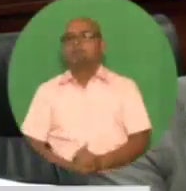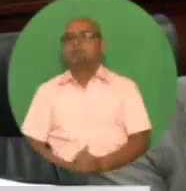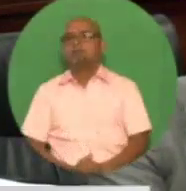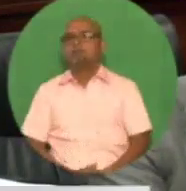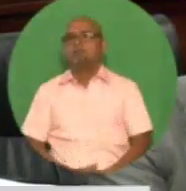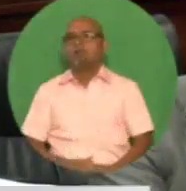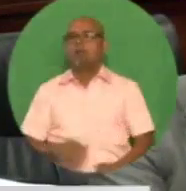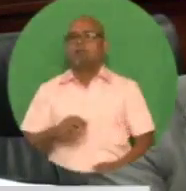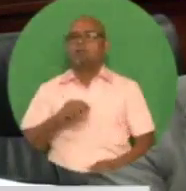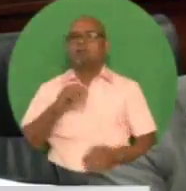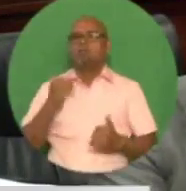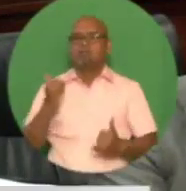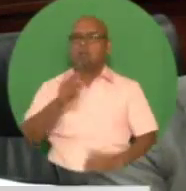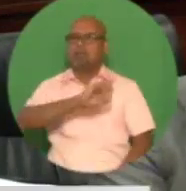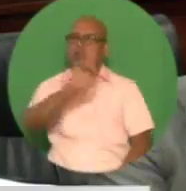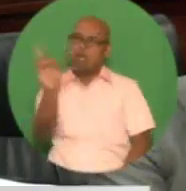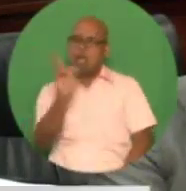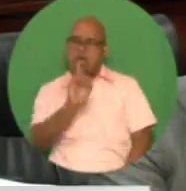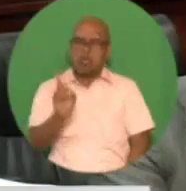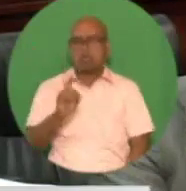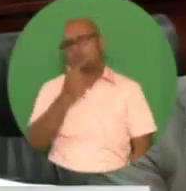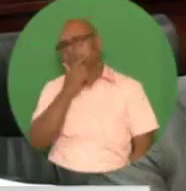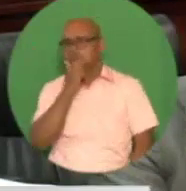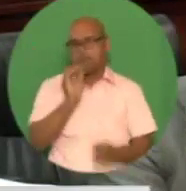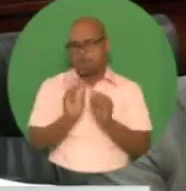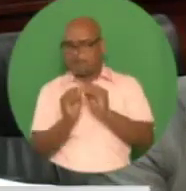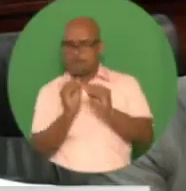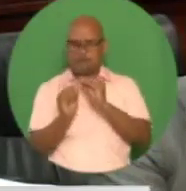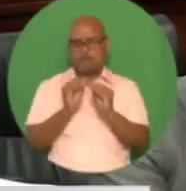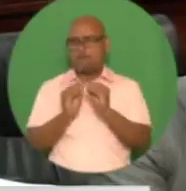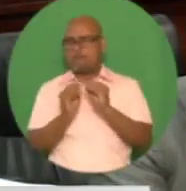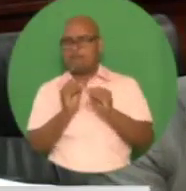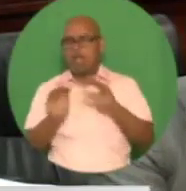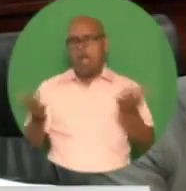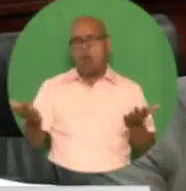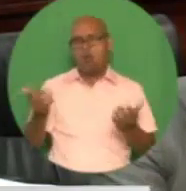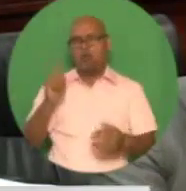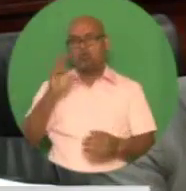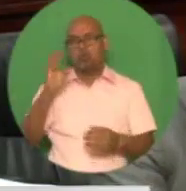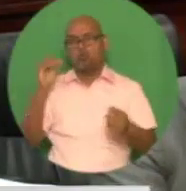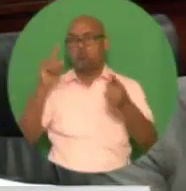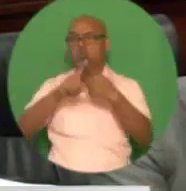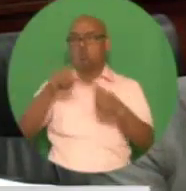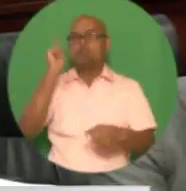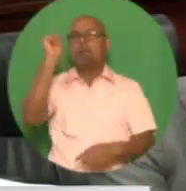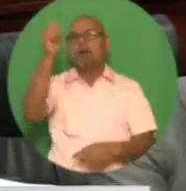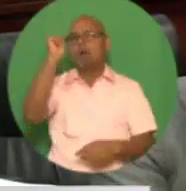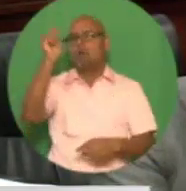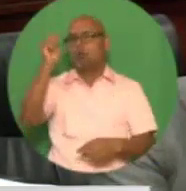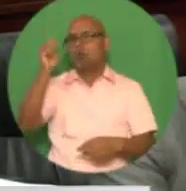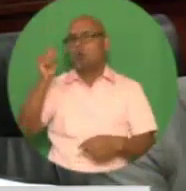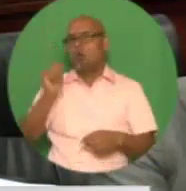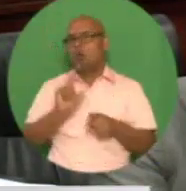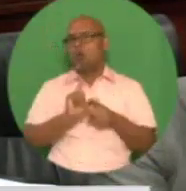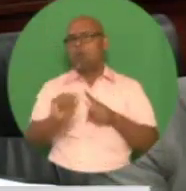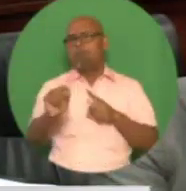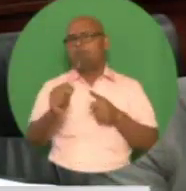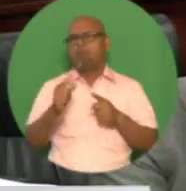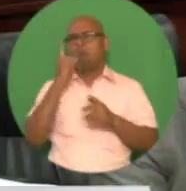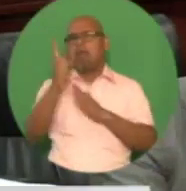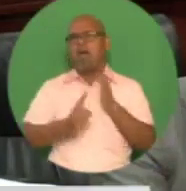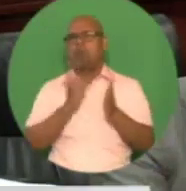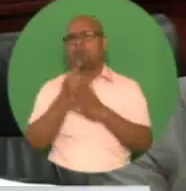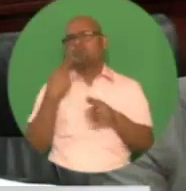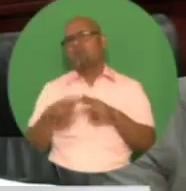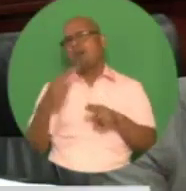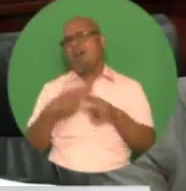port will provide a fast alternative sea route to Tobago from East Trinidad, with a travel time of one hour, one-third of the